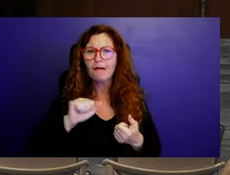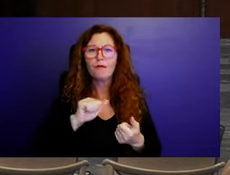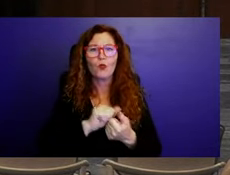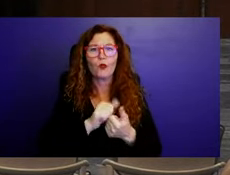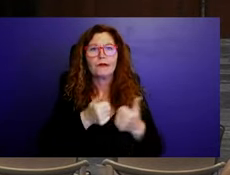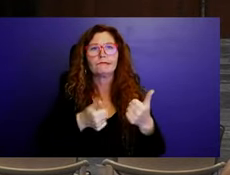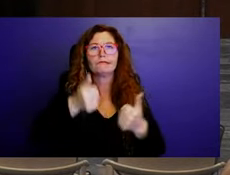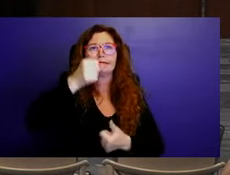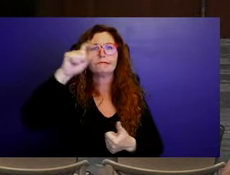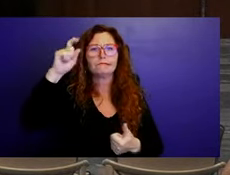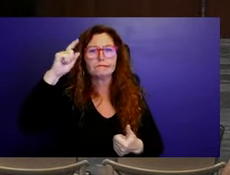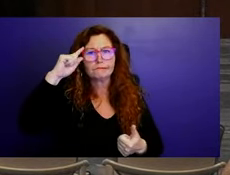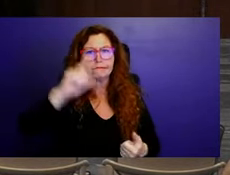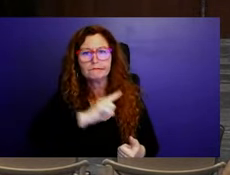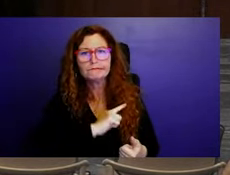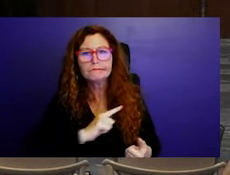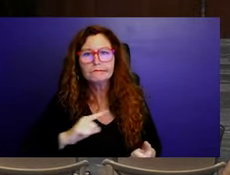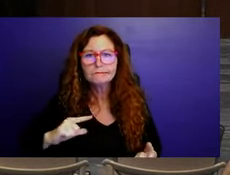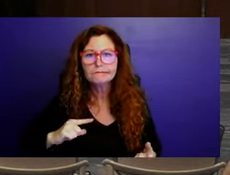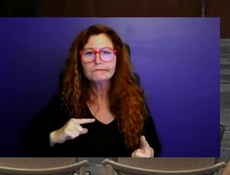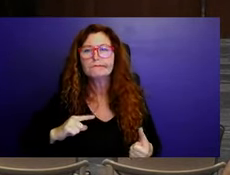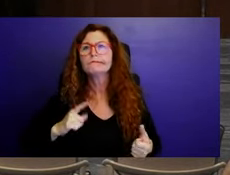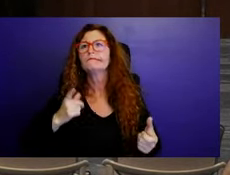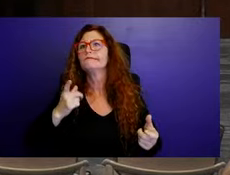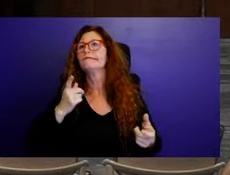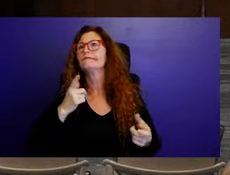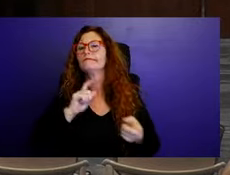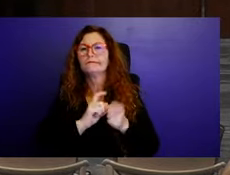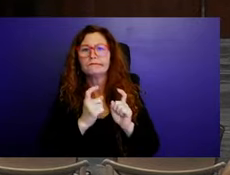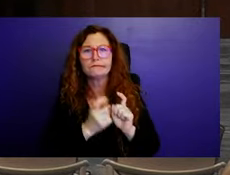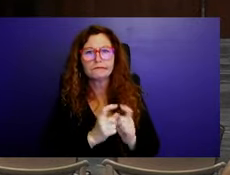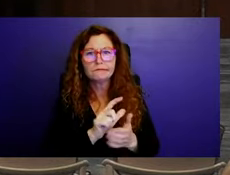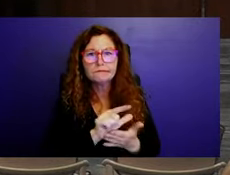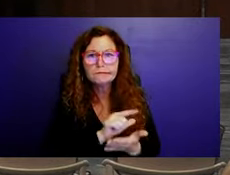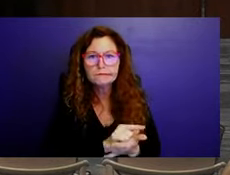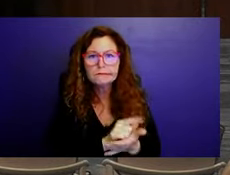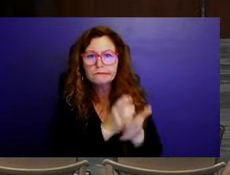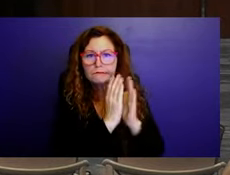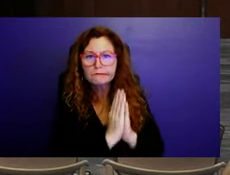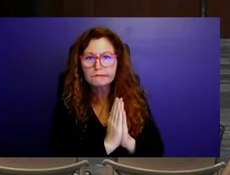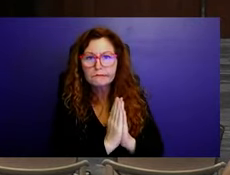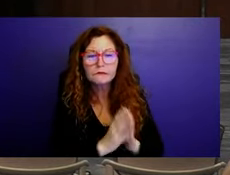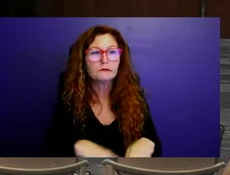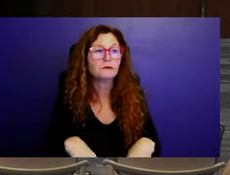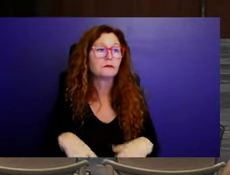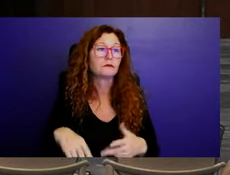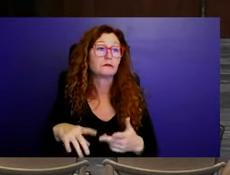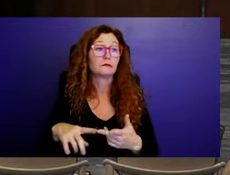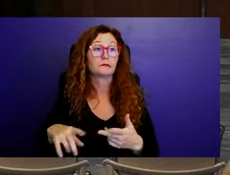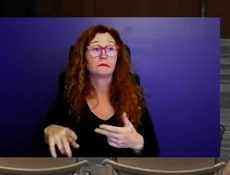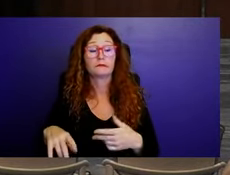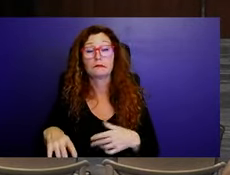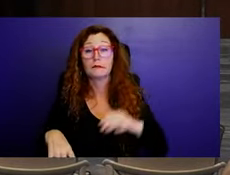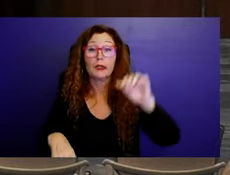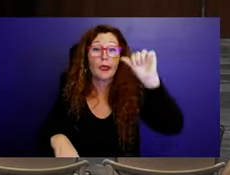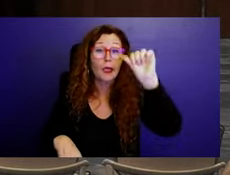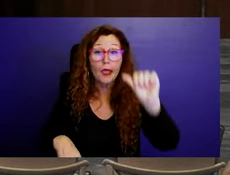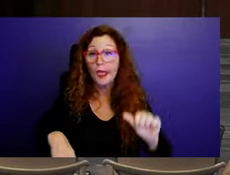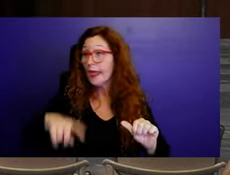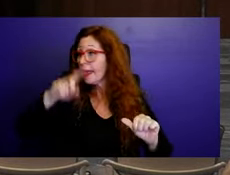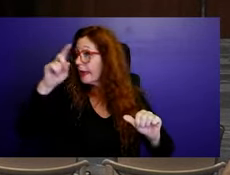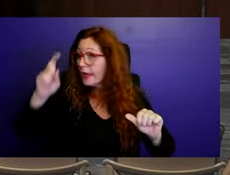referendum. Um, and we, you talked about yays and the x's and all that. Uh,